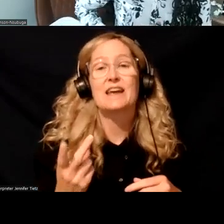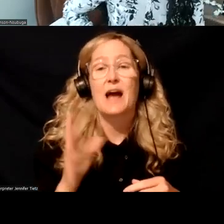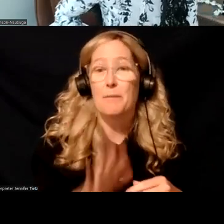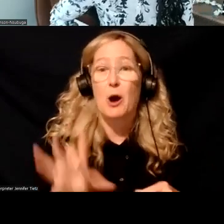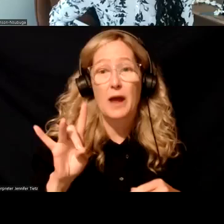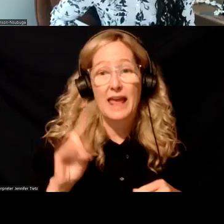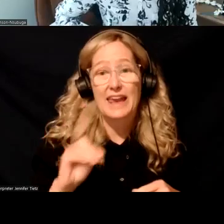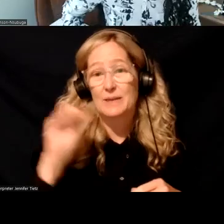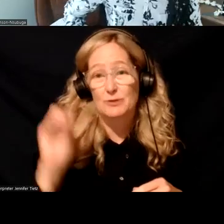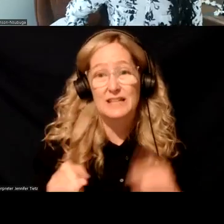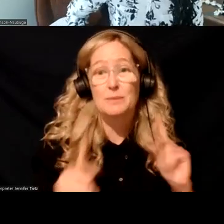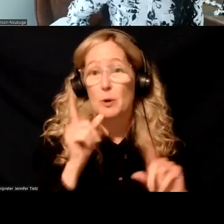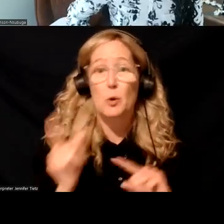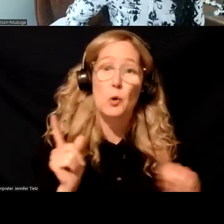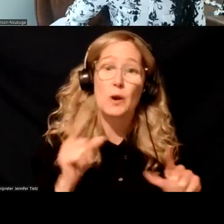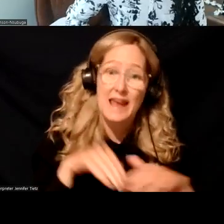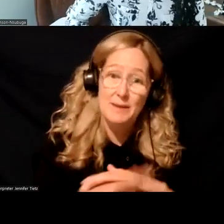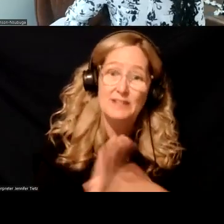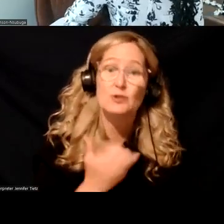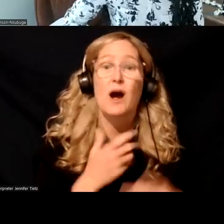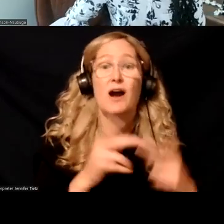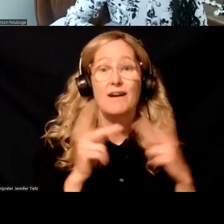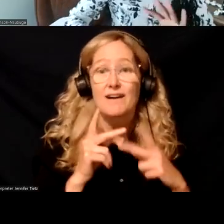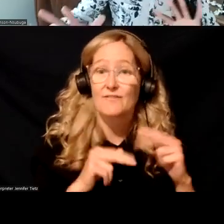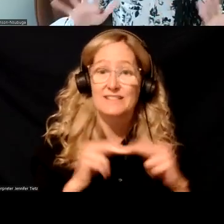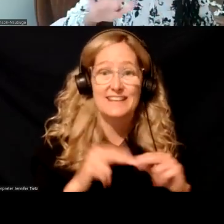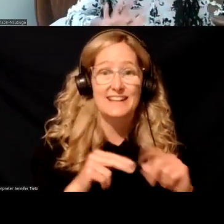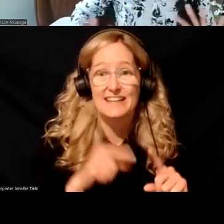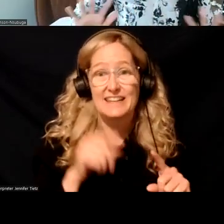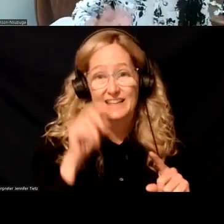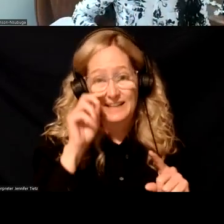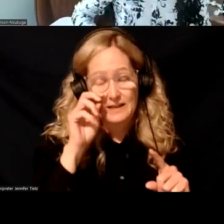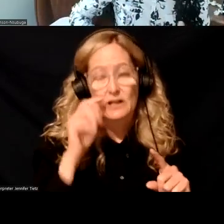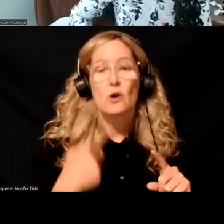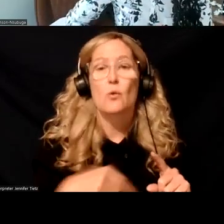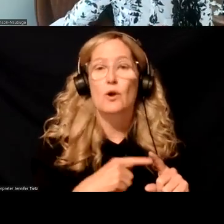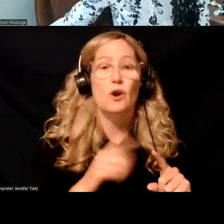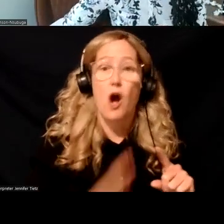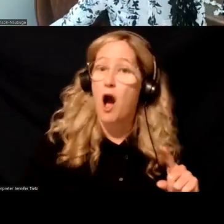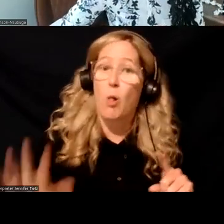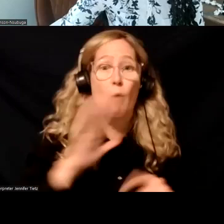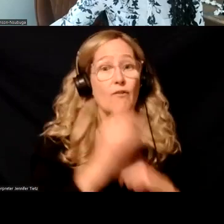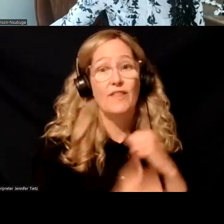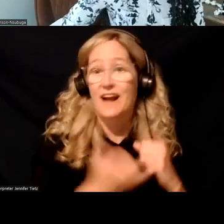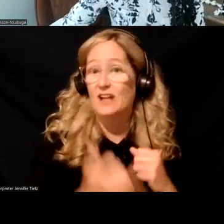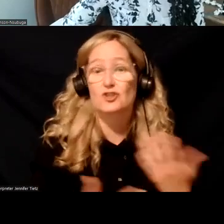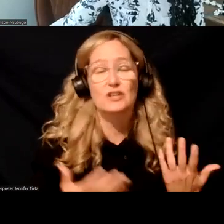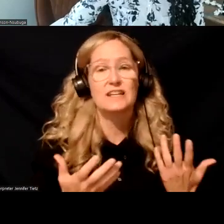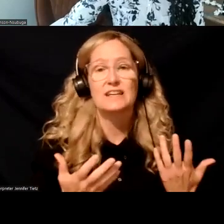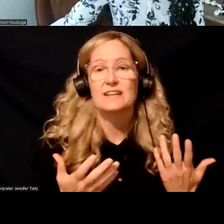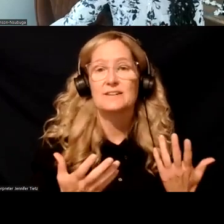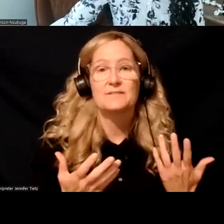% of the individuals that were coming into our facilities, um, and we are across the country. So, so that number can